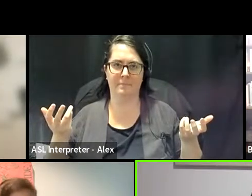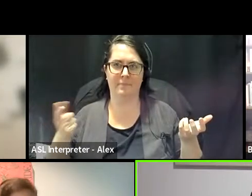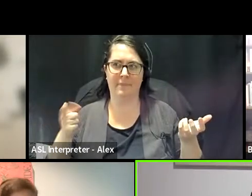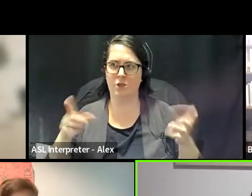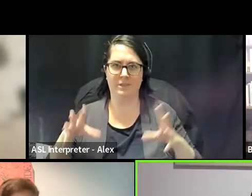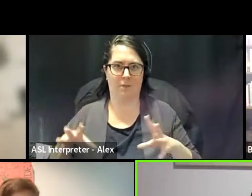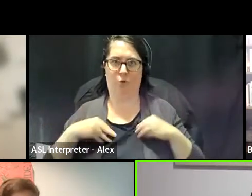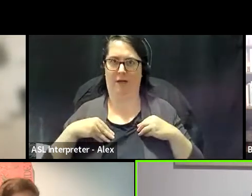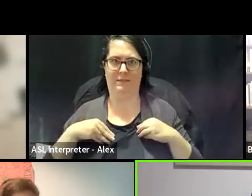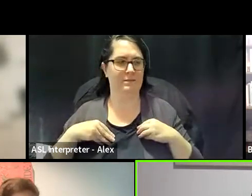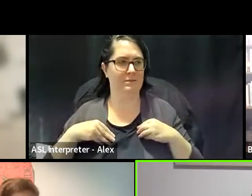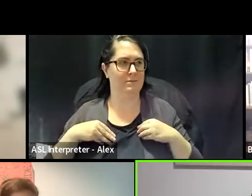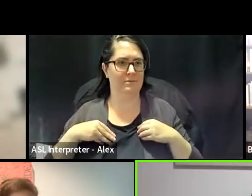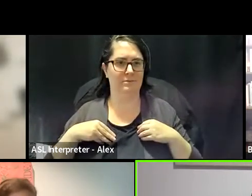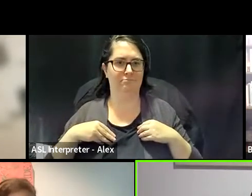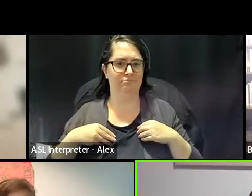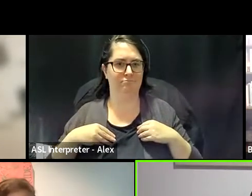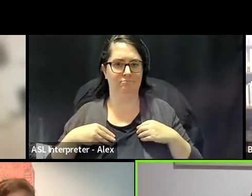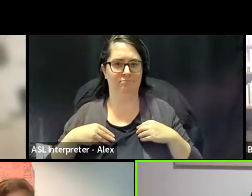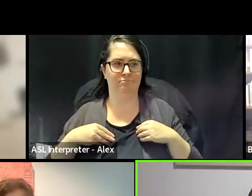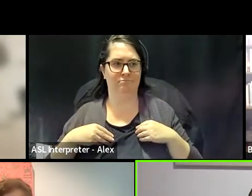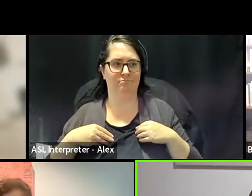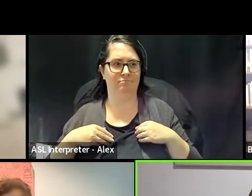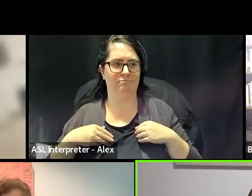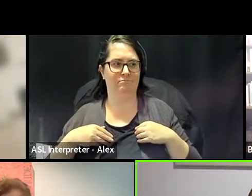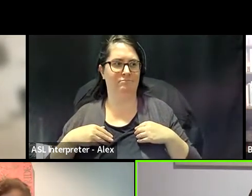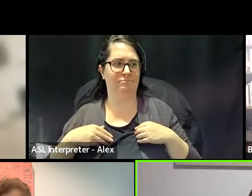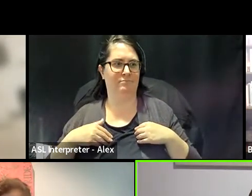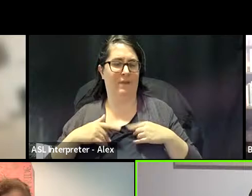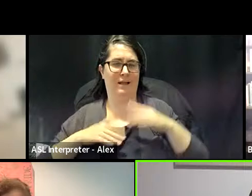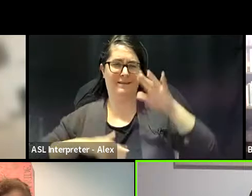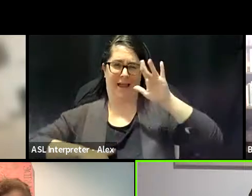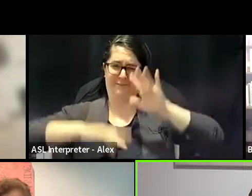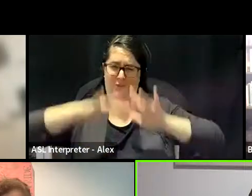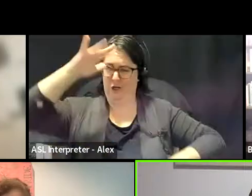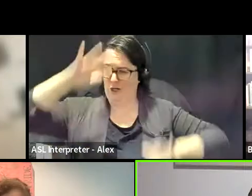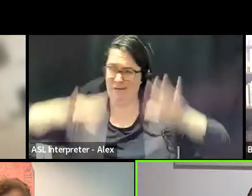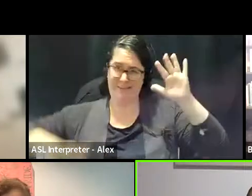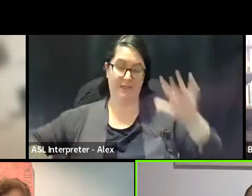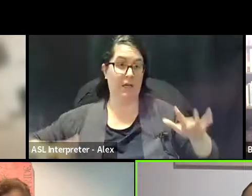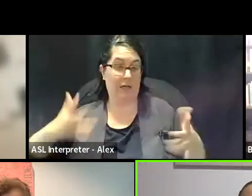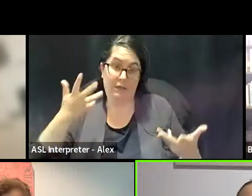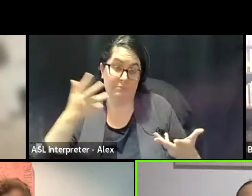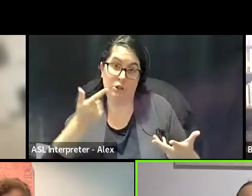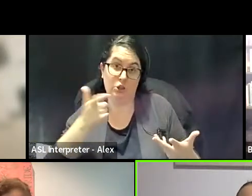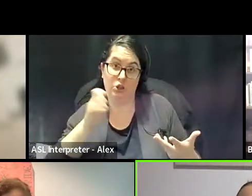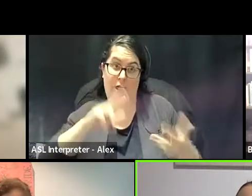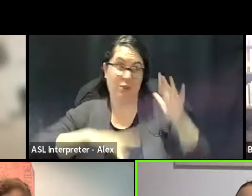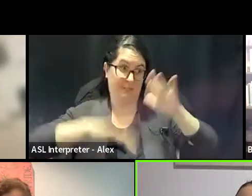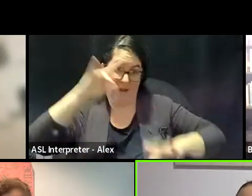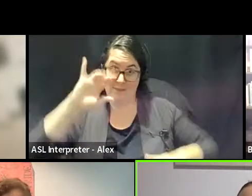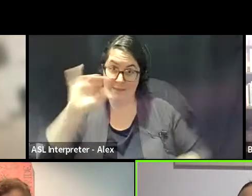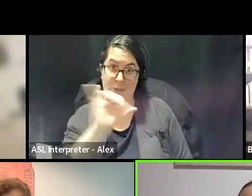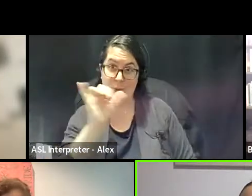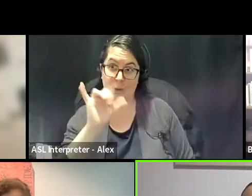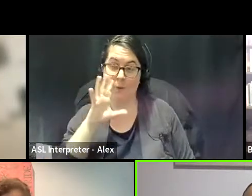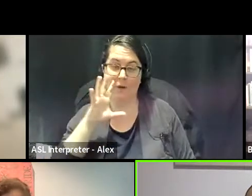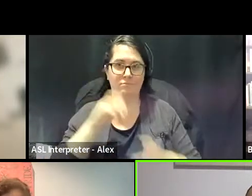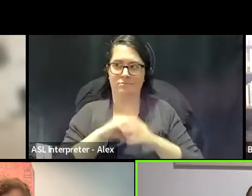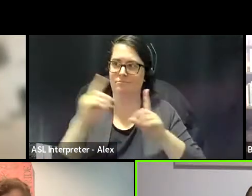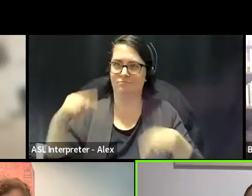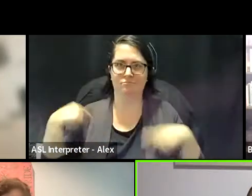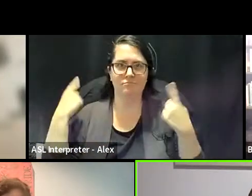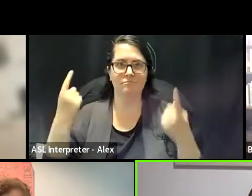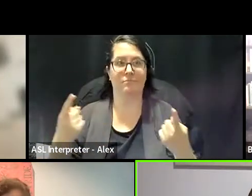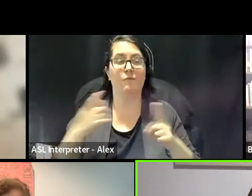the infinite diversity, including gender diversity that existed as a